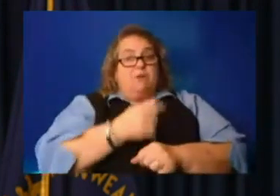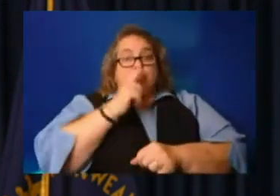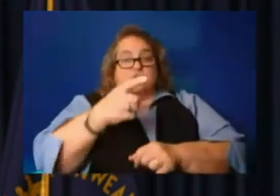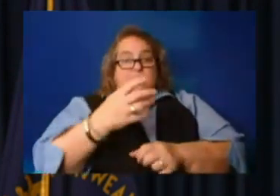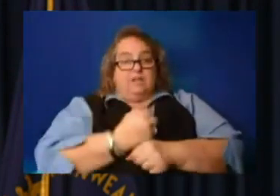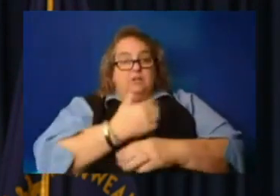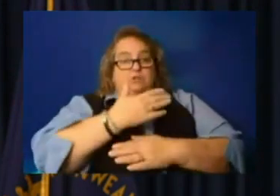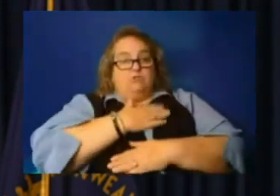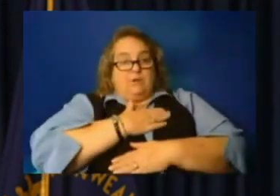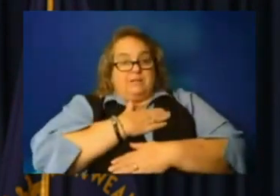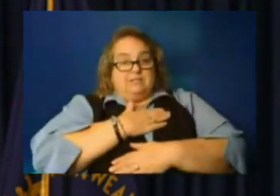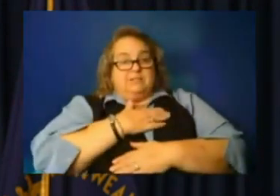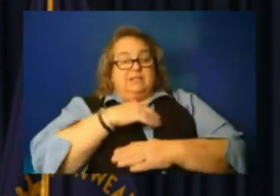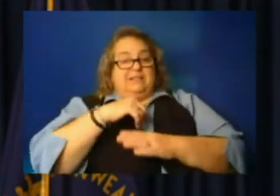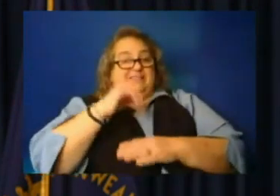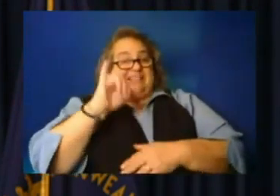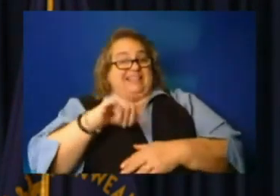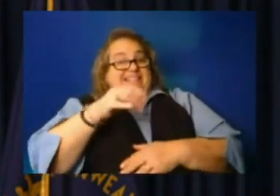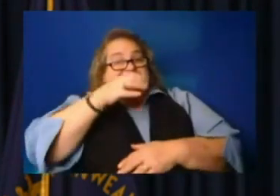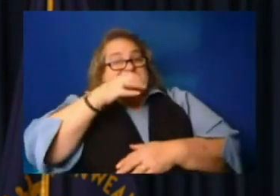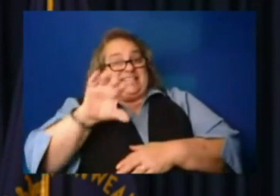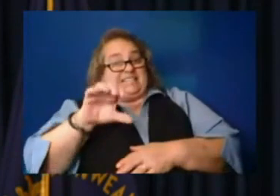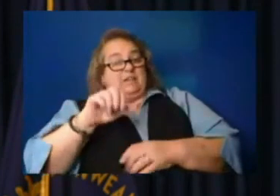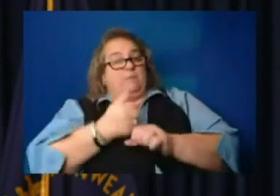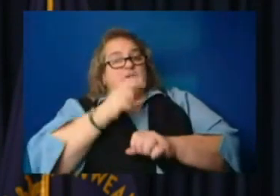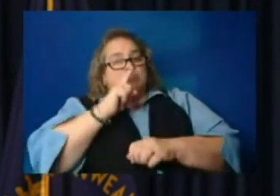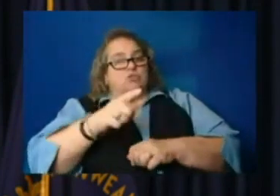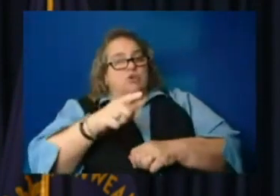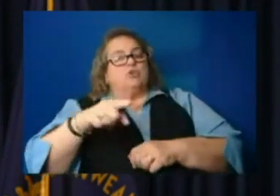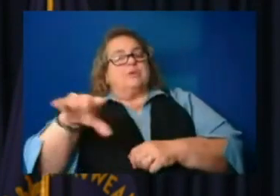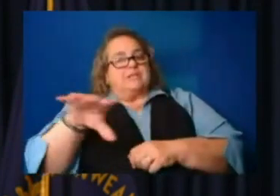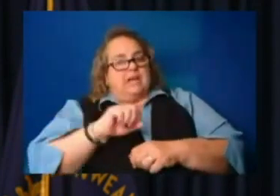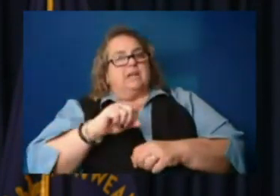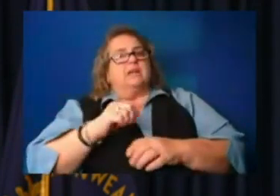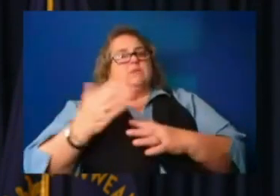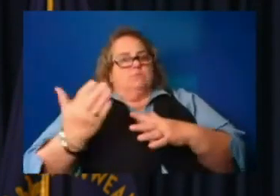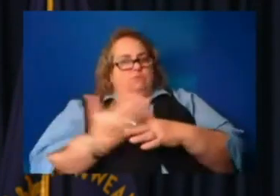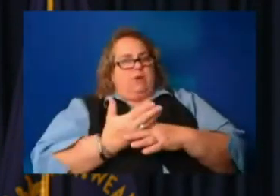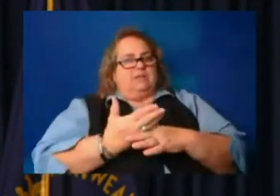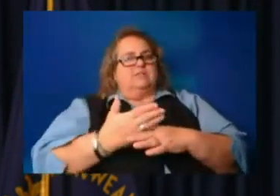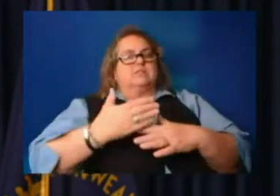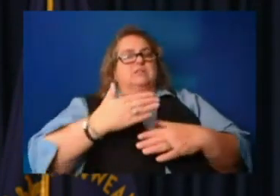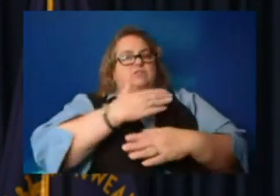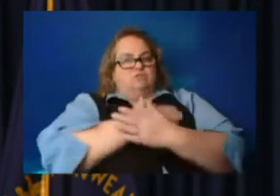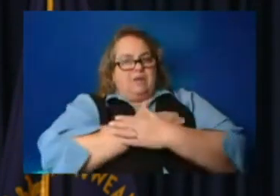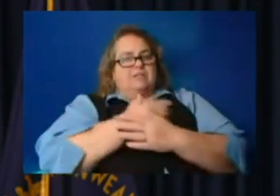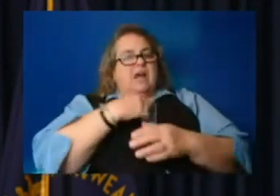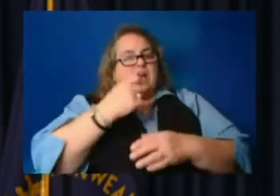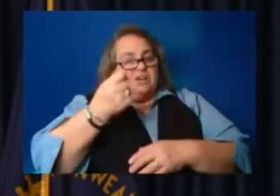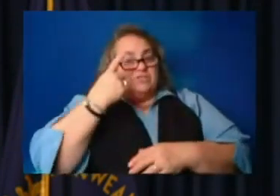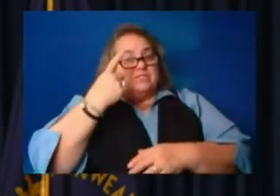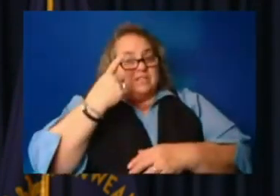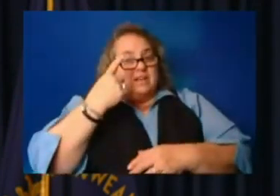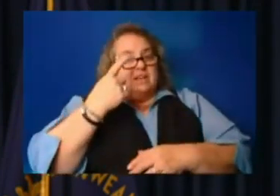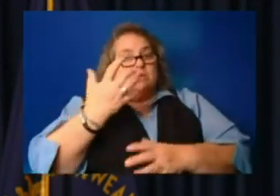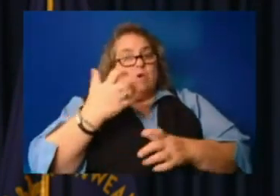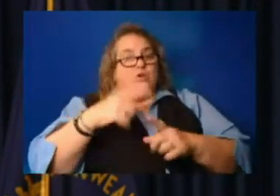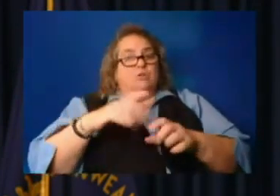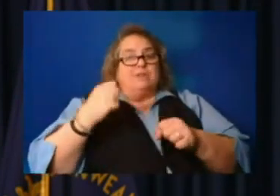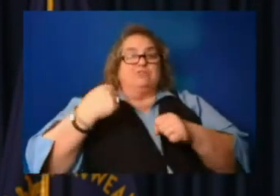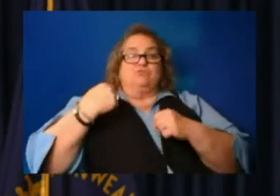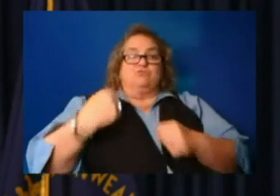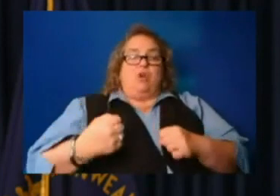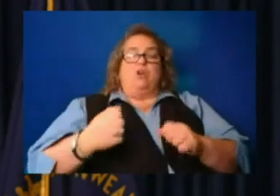this heat. Make sure you take breaks. I can understand. I wanted to be strong and just push through all of it.